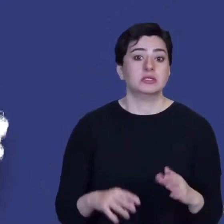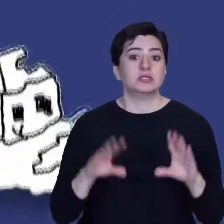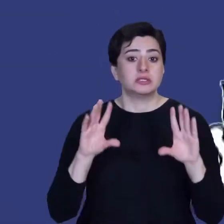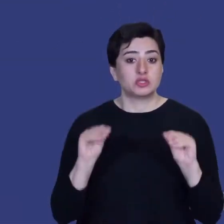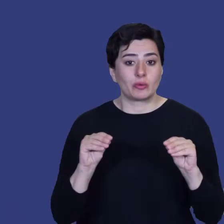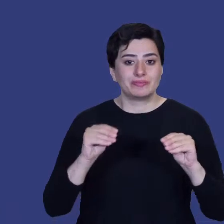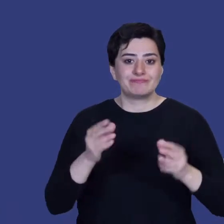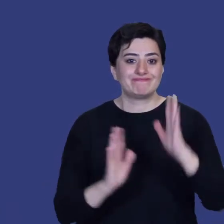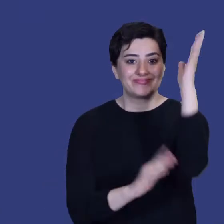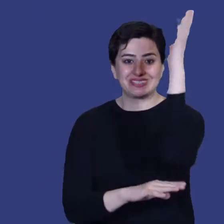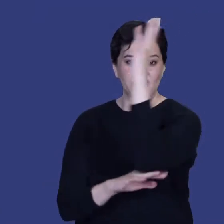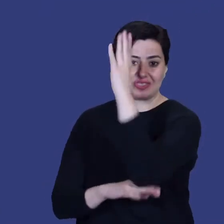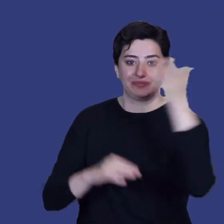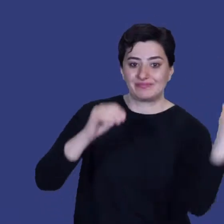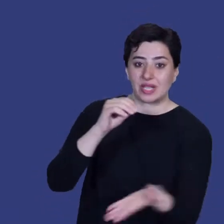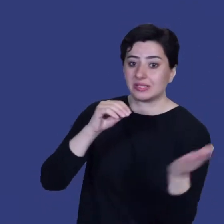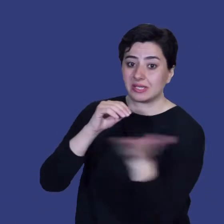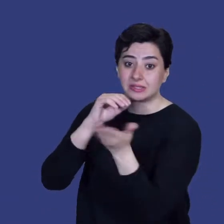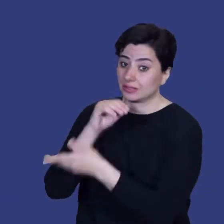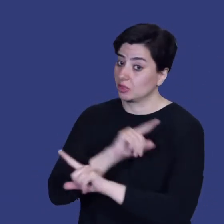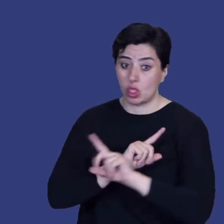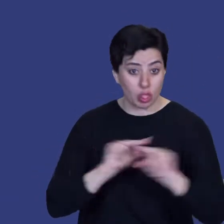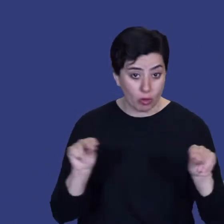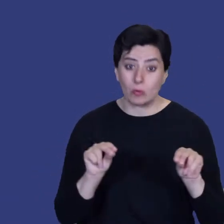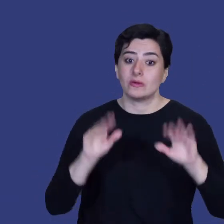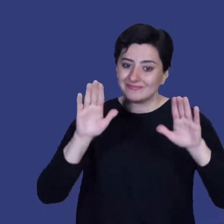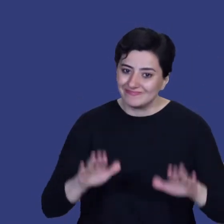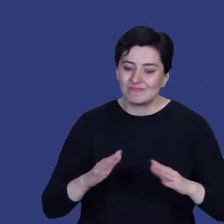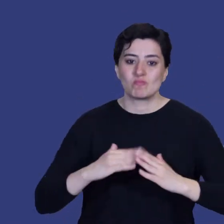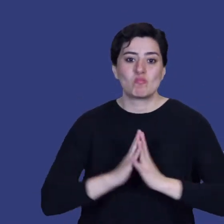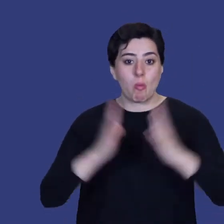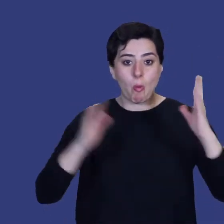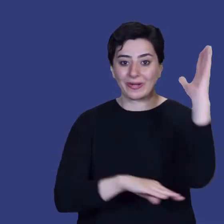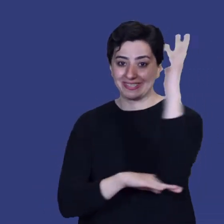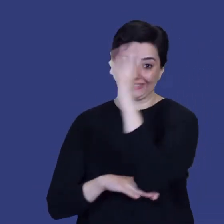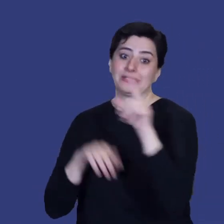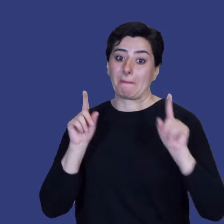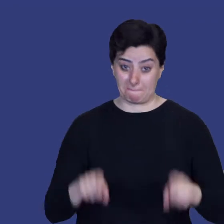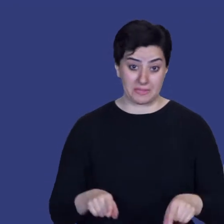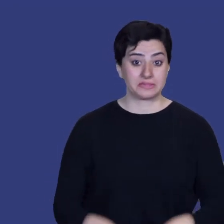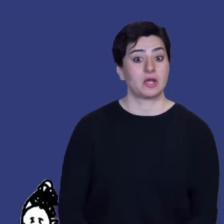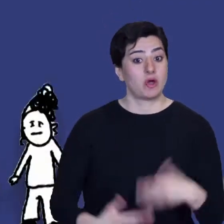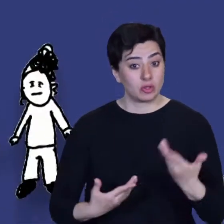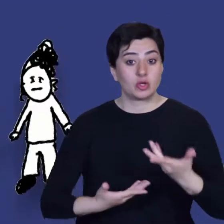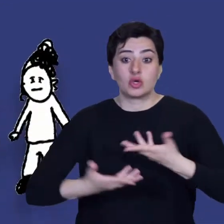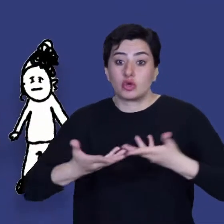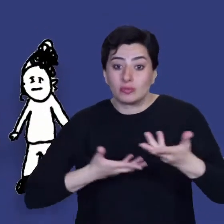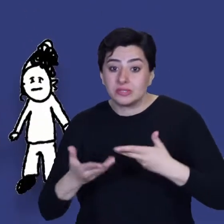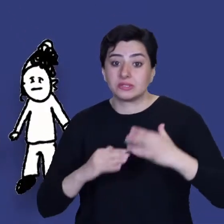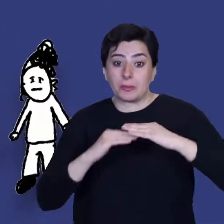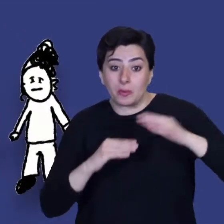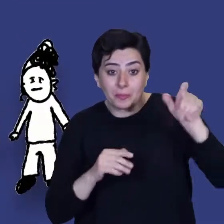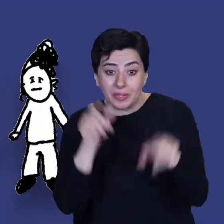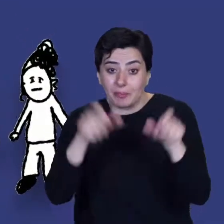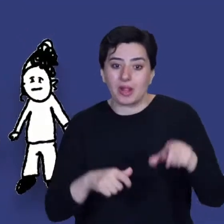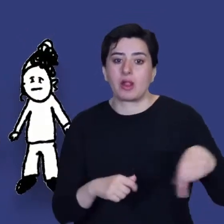down trees, so landslides are less likely. Disaster risk reduction also helps communities and countries in the long